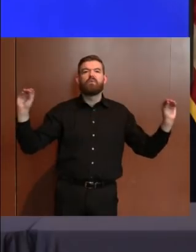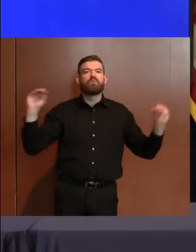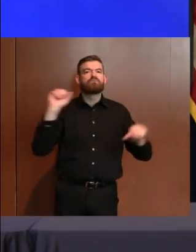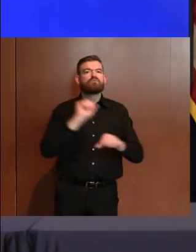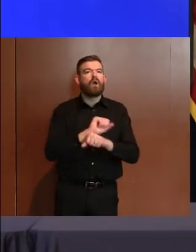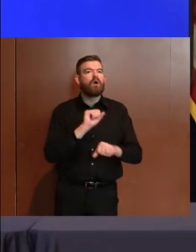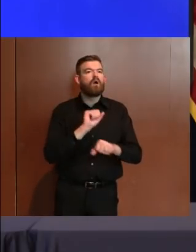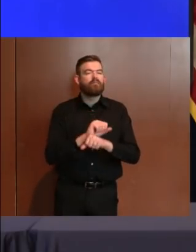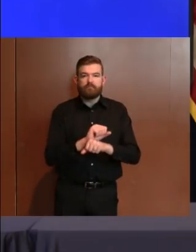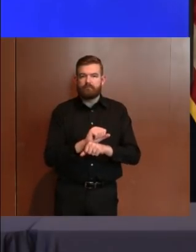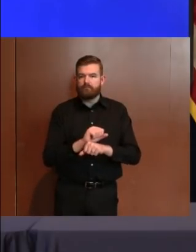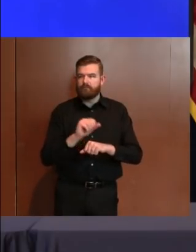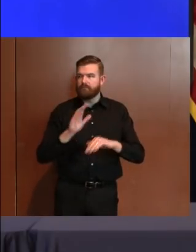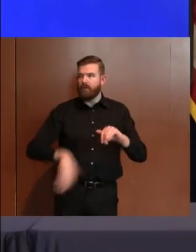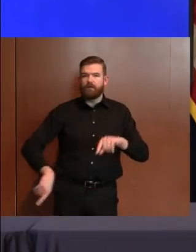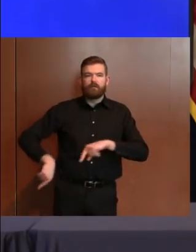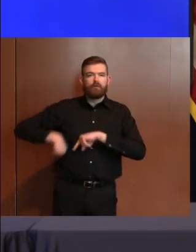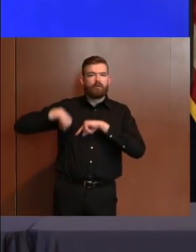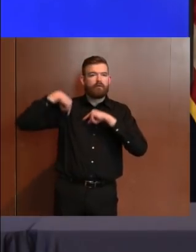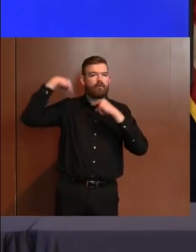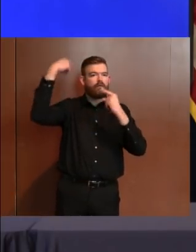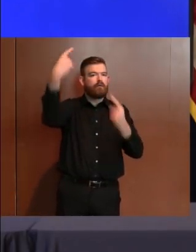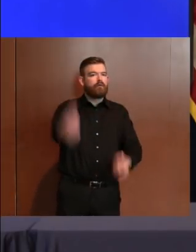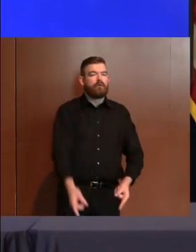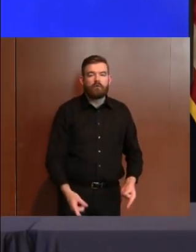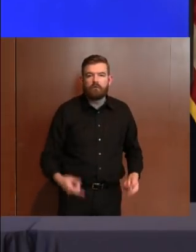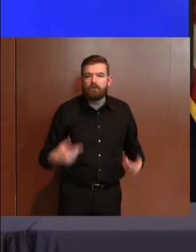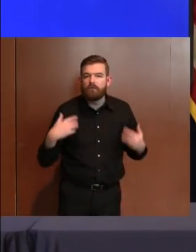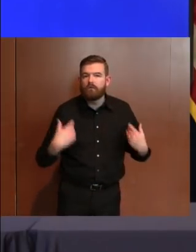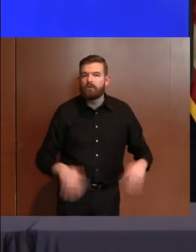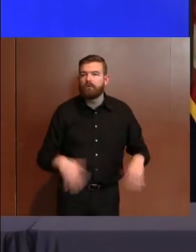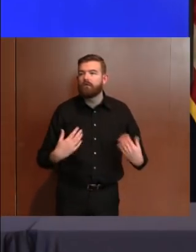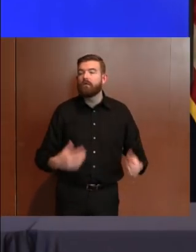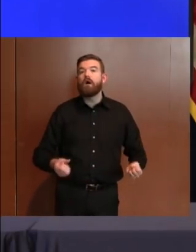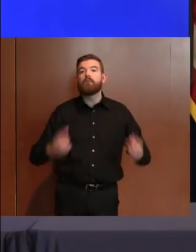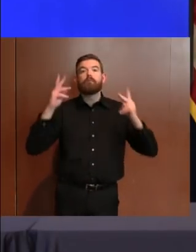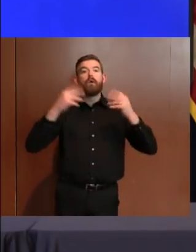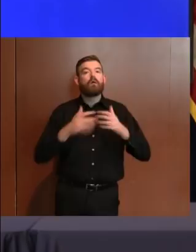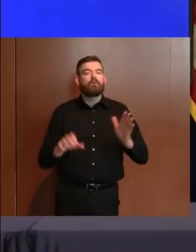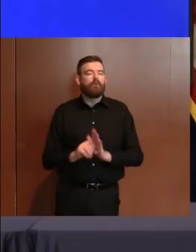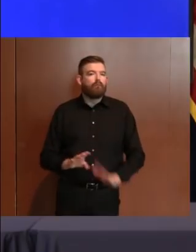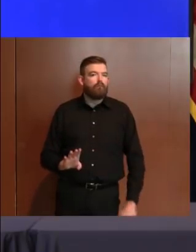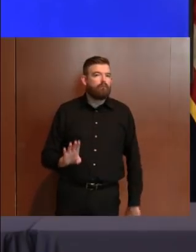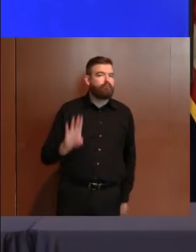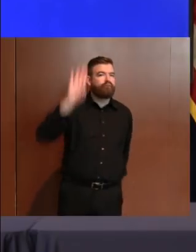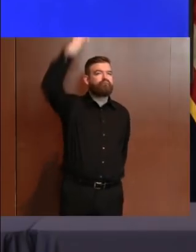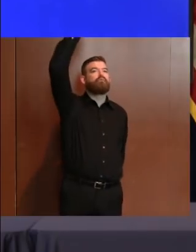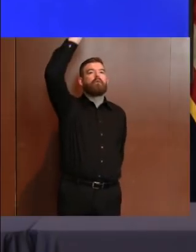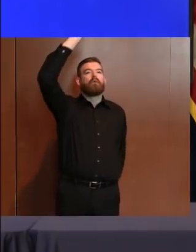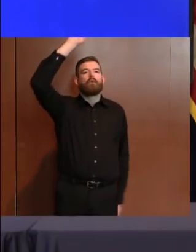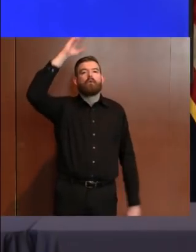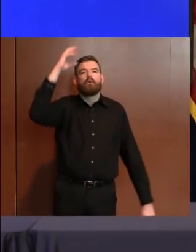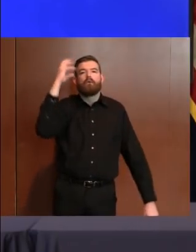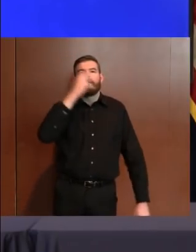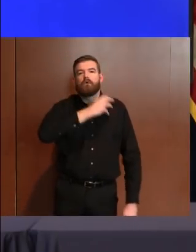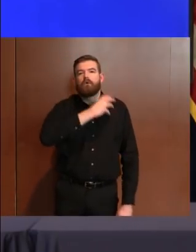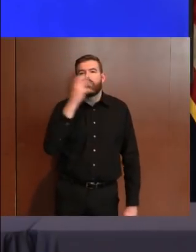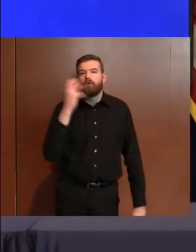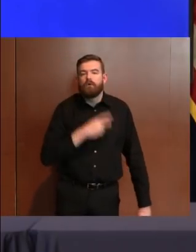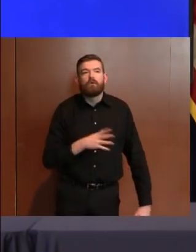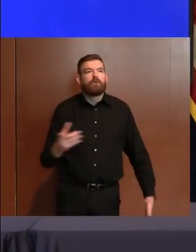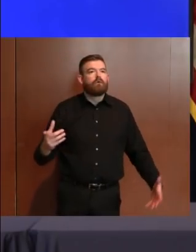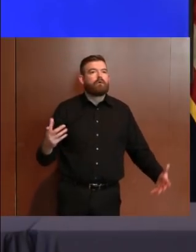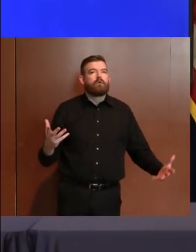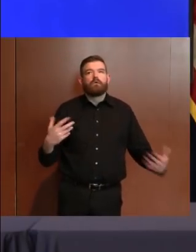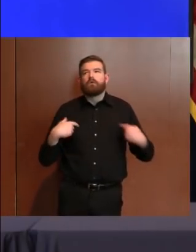spikes in our past. and I know there's a lot of folks out there who are clamoring and who could blame you to get